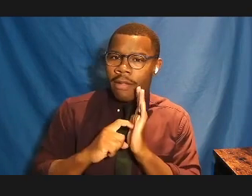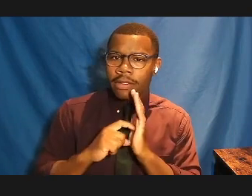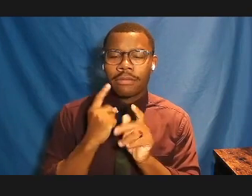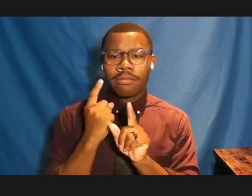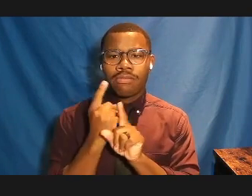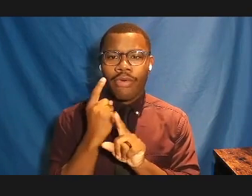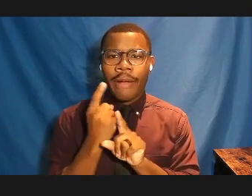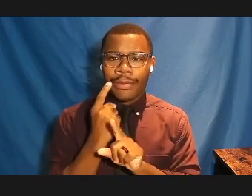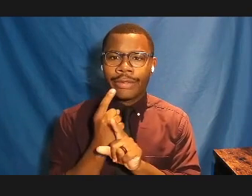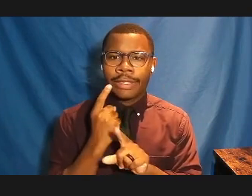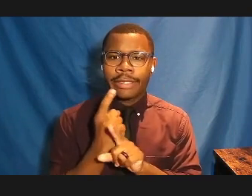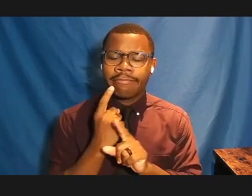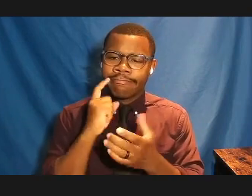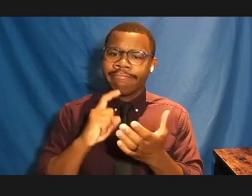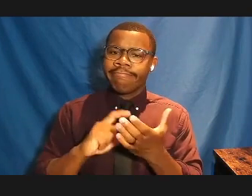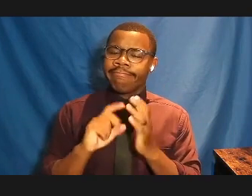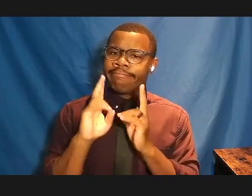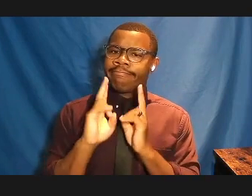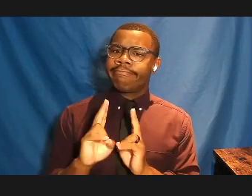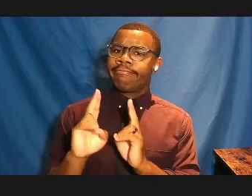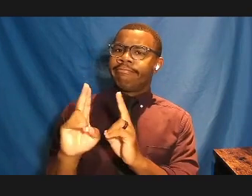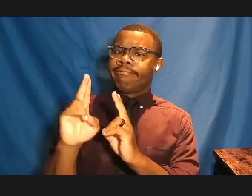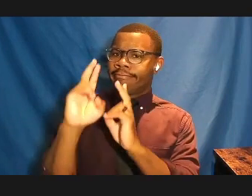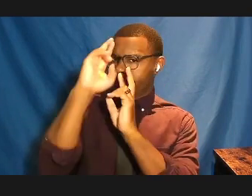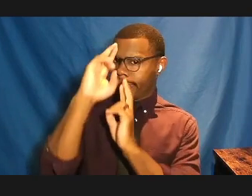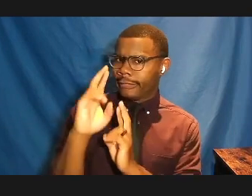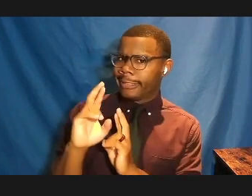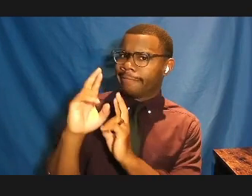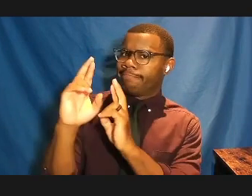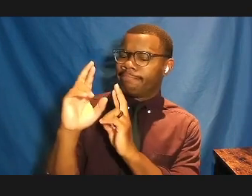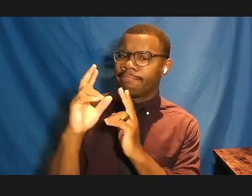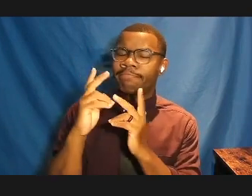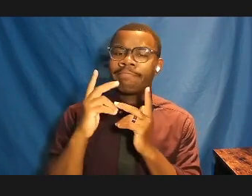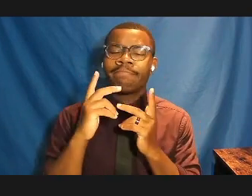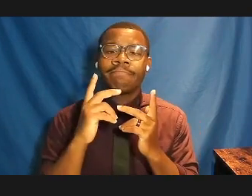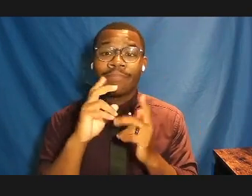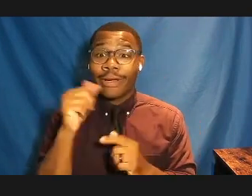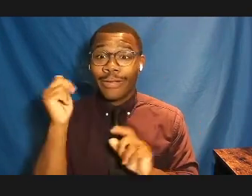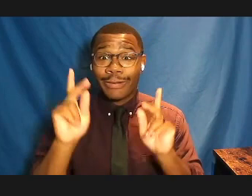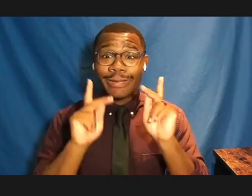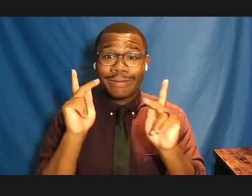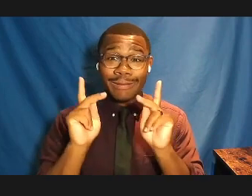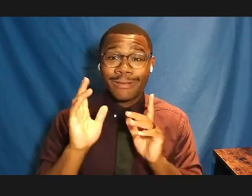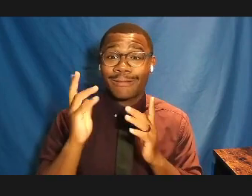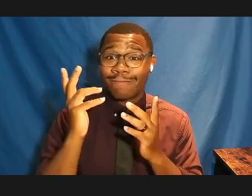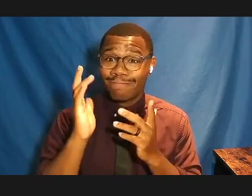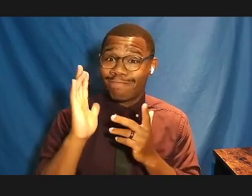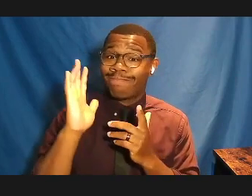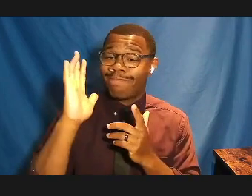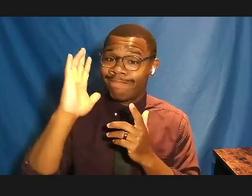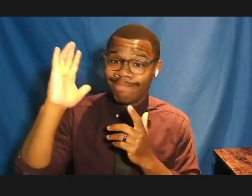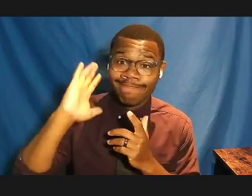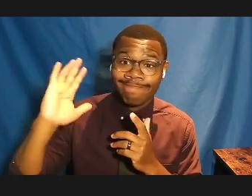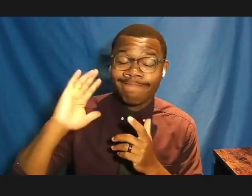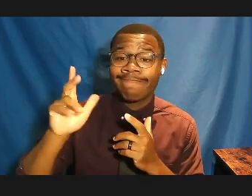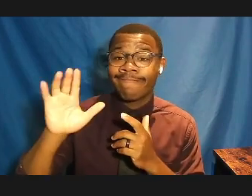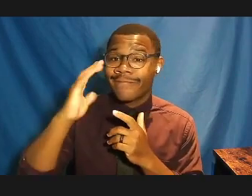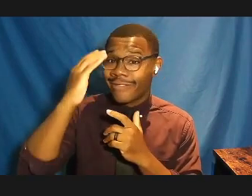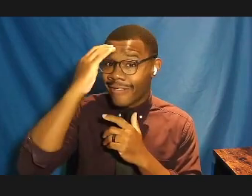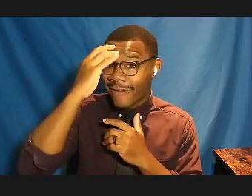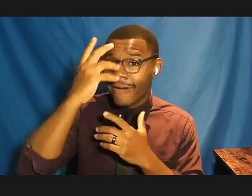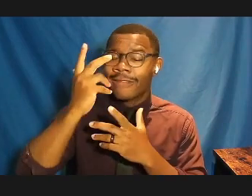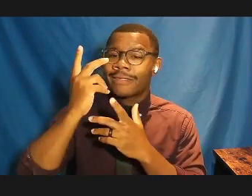as a, it's a way of respecting and observing the fact that other people have been stewarding their knowledge and has been taking care of the land.